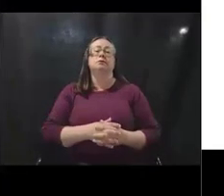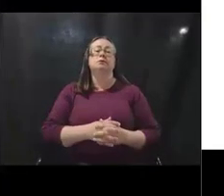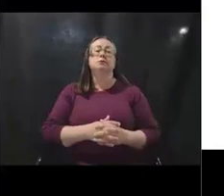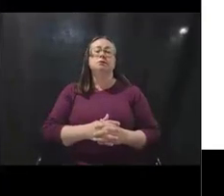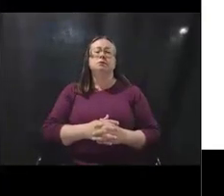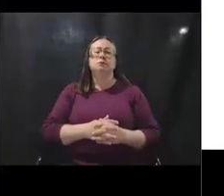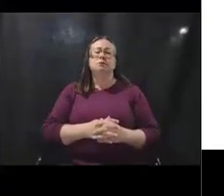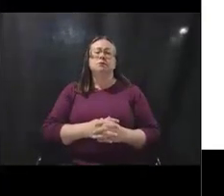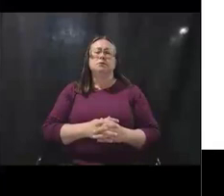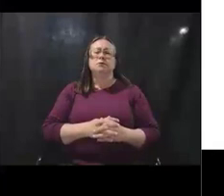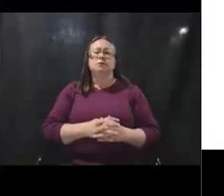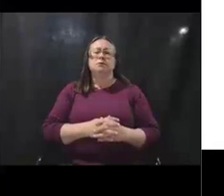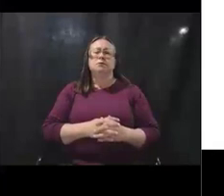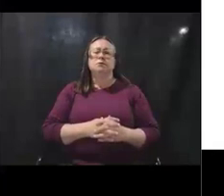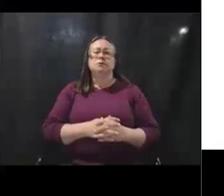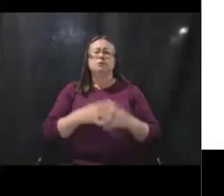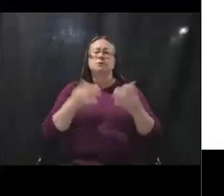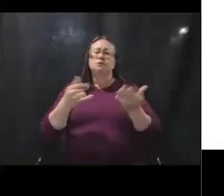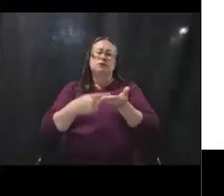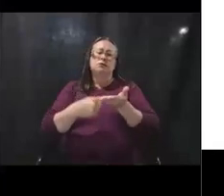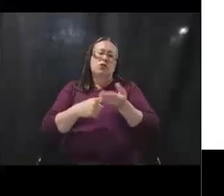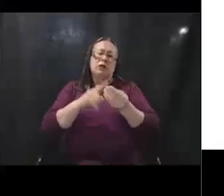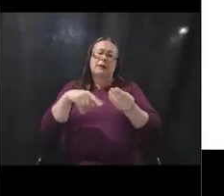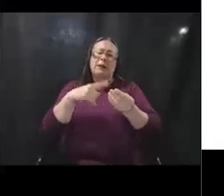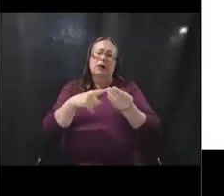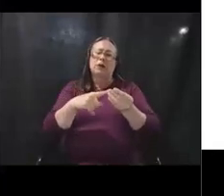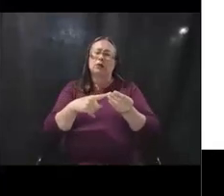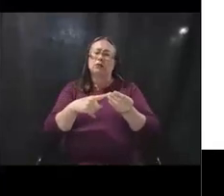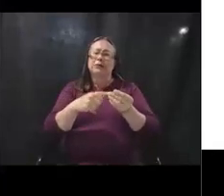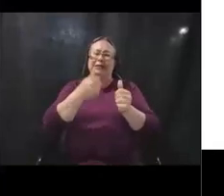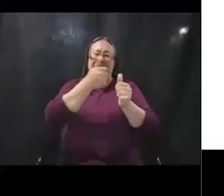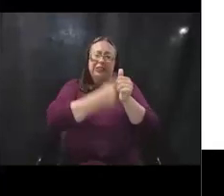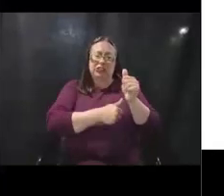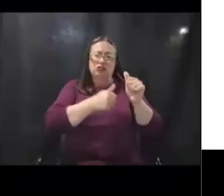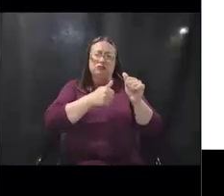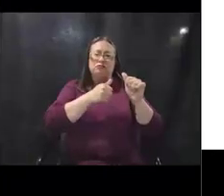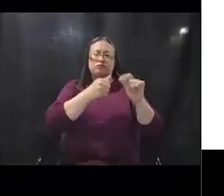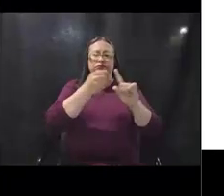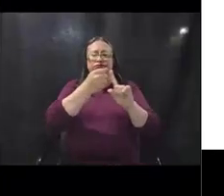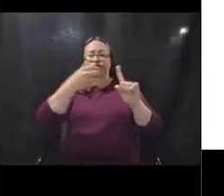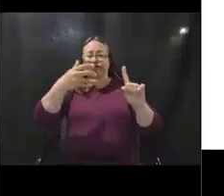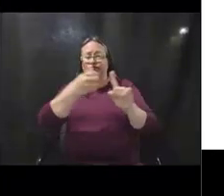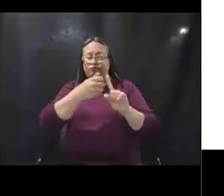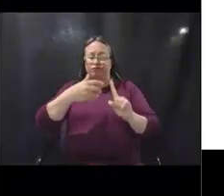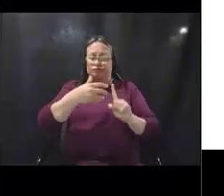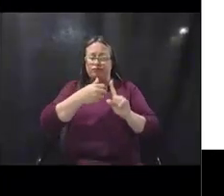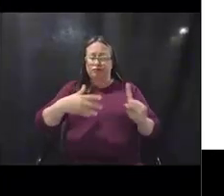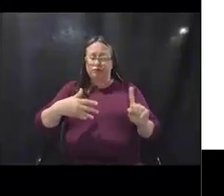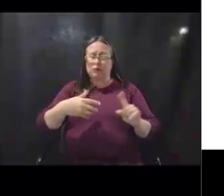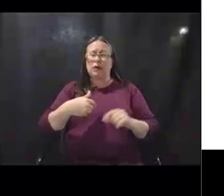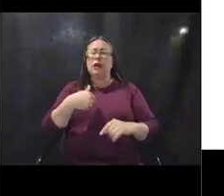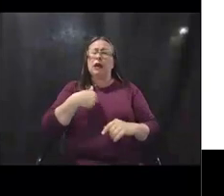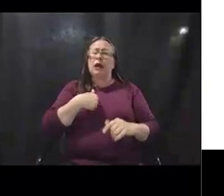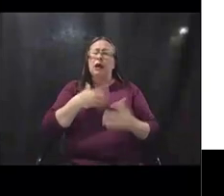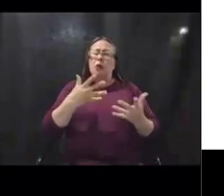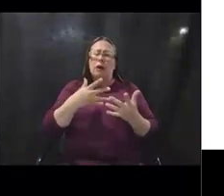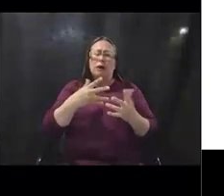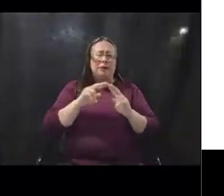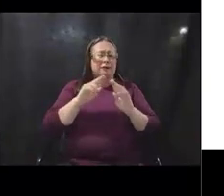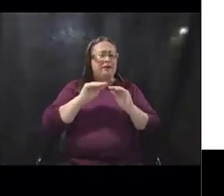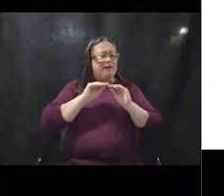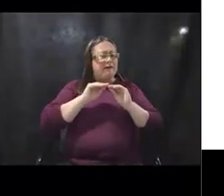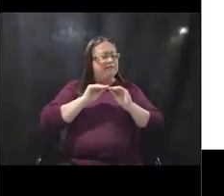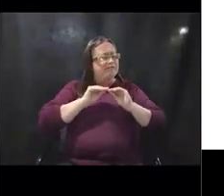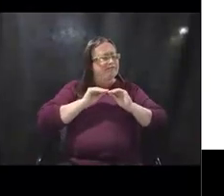So, let's talk a little bit about what each of those things might entail. And I want to be really explicit here and